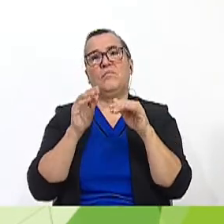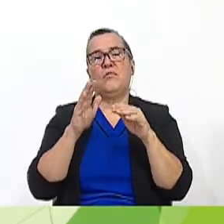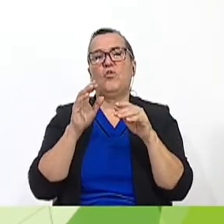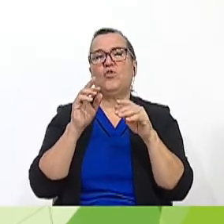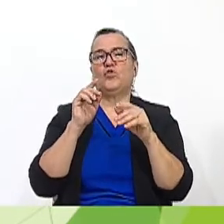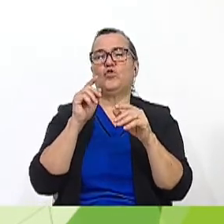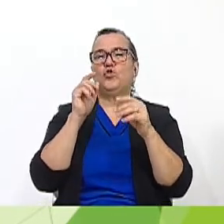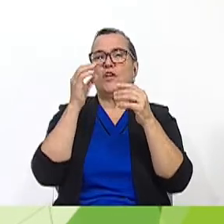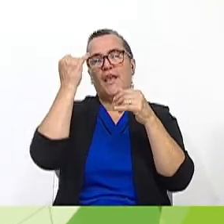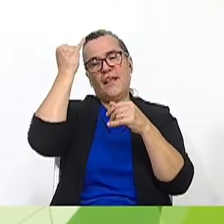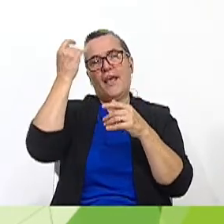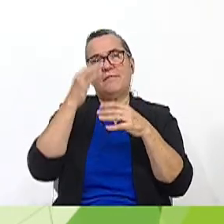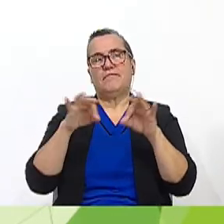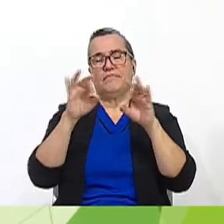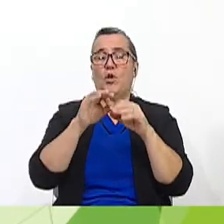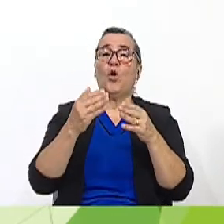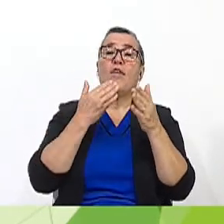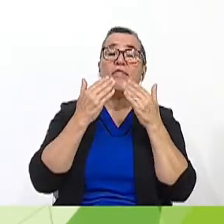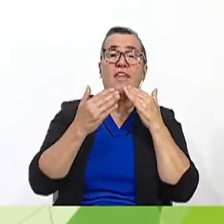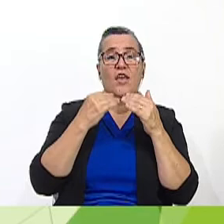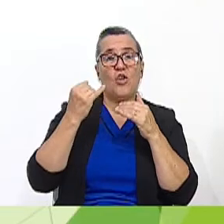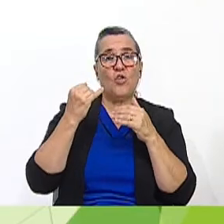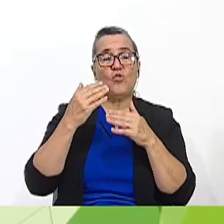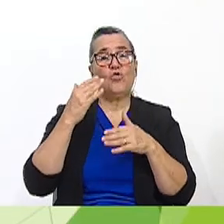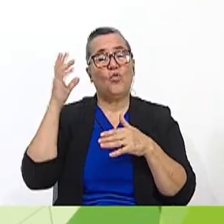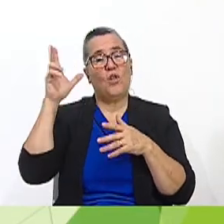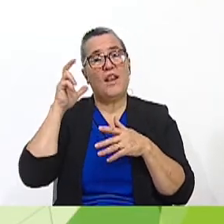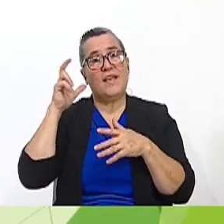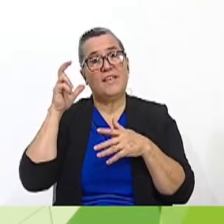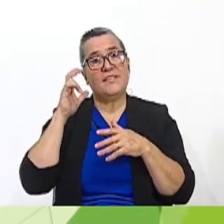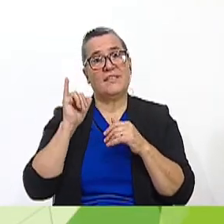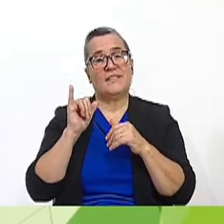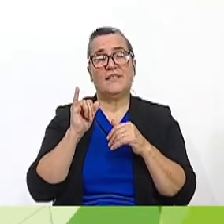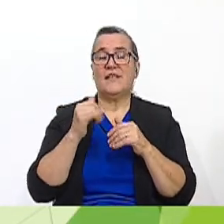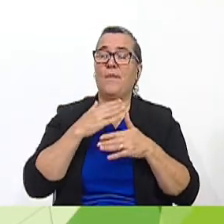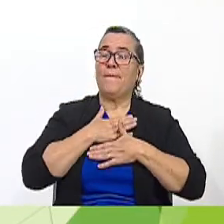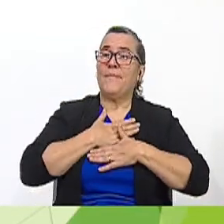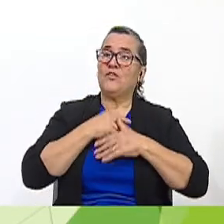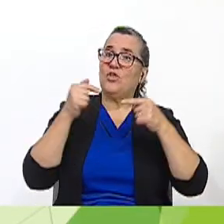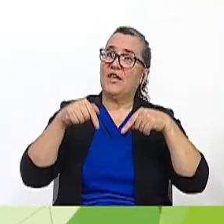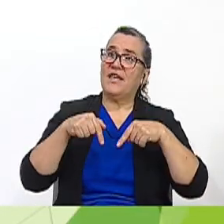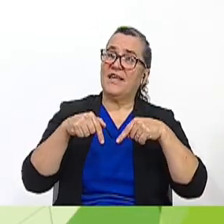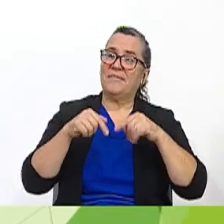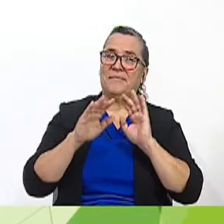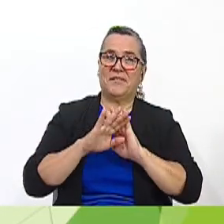thank you all for listening. It was a pleasure being here today.